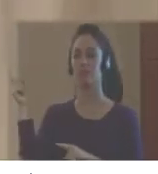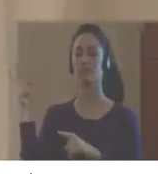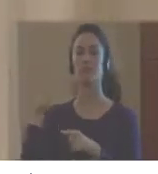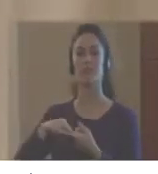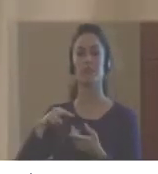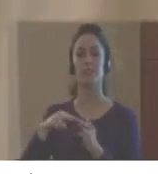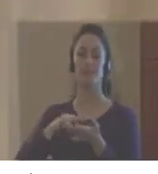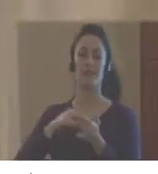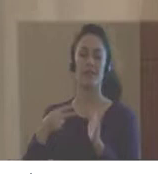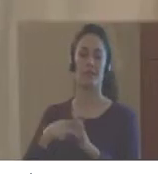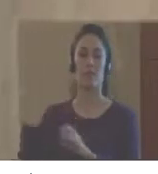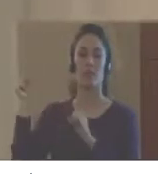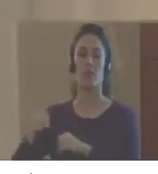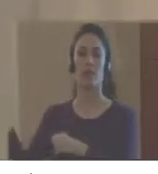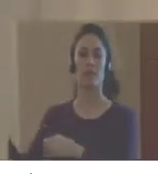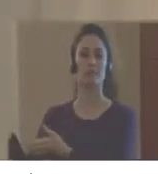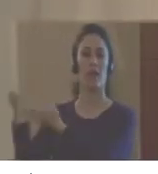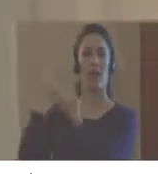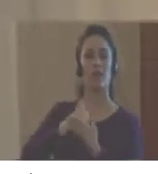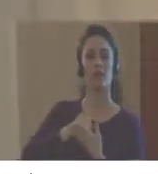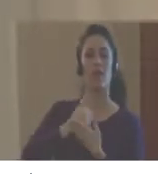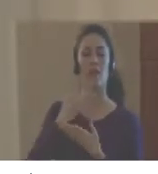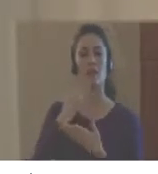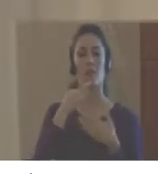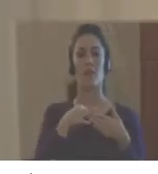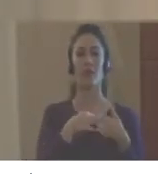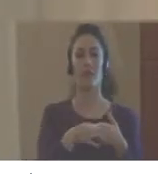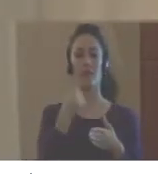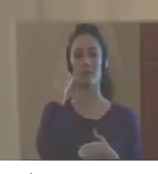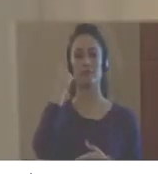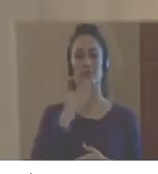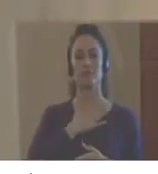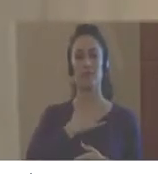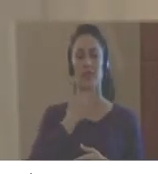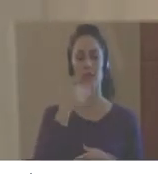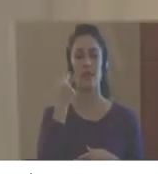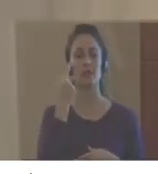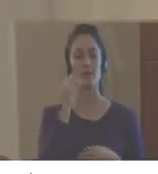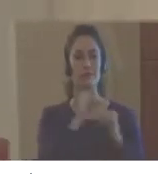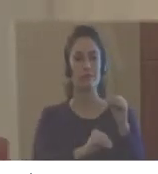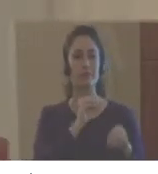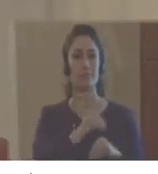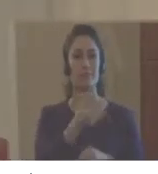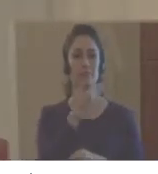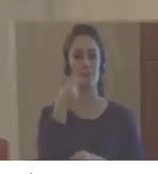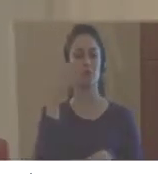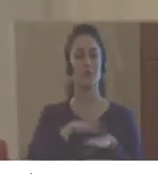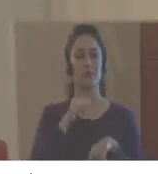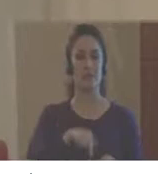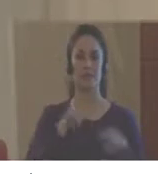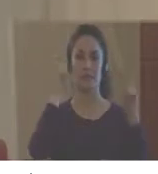budgetary framework. Now, this is a tool that will help you along the process.